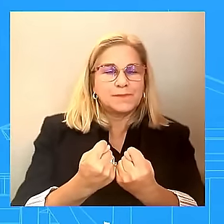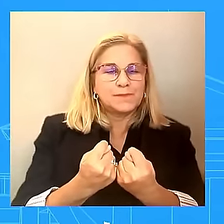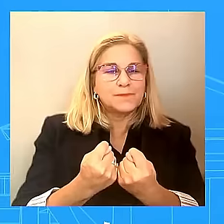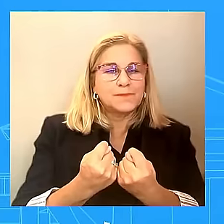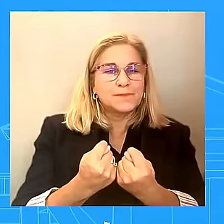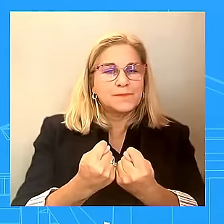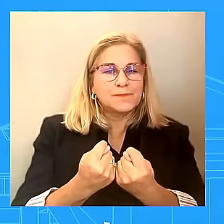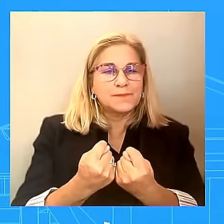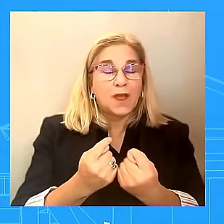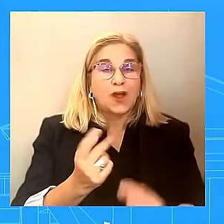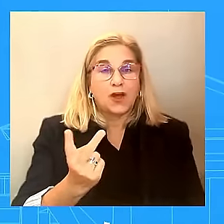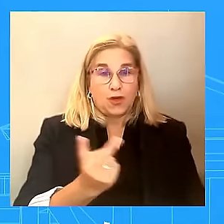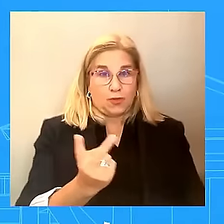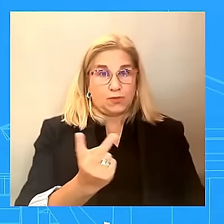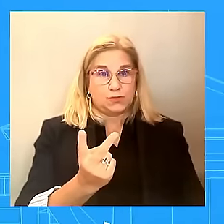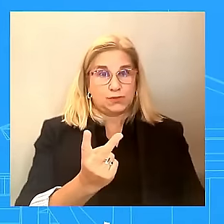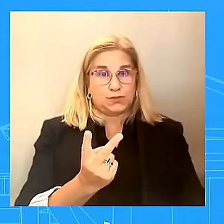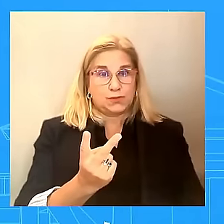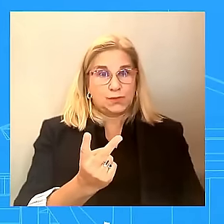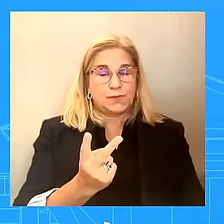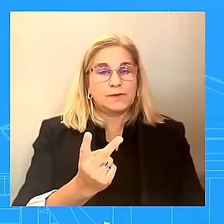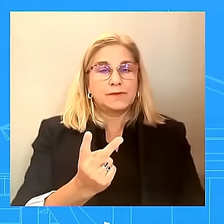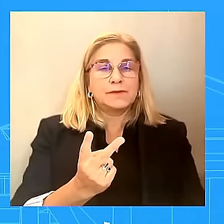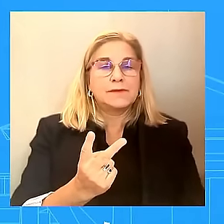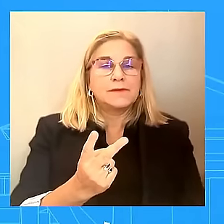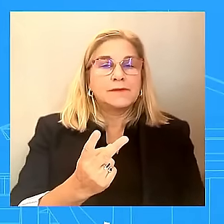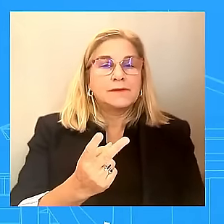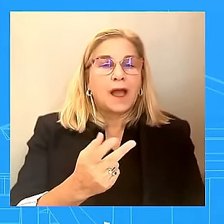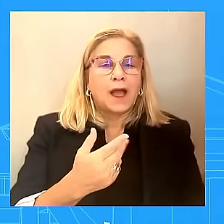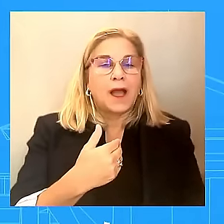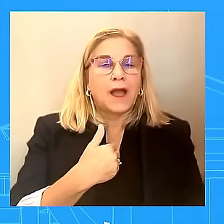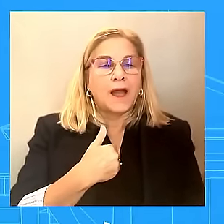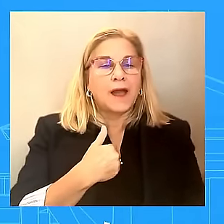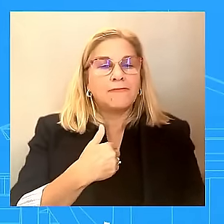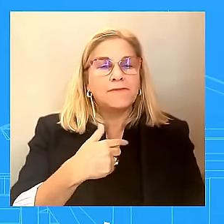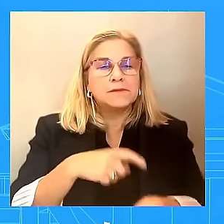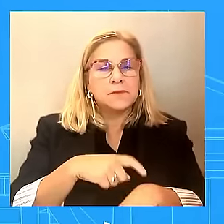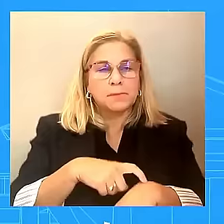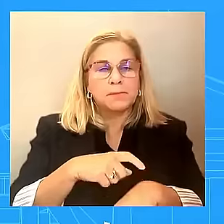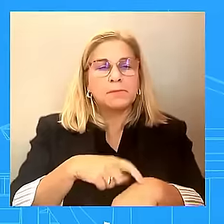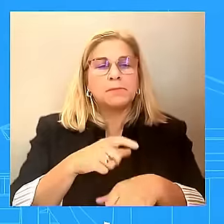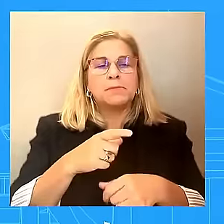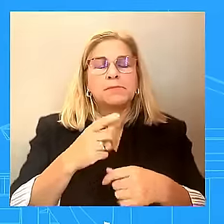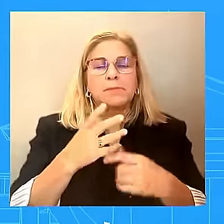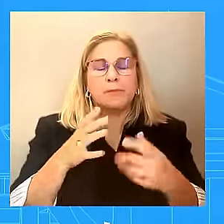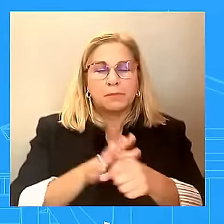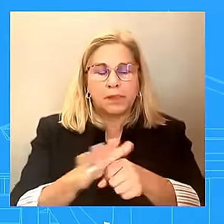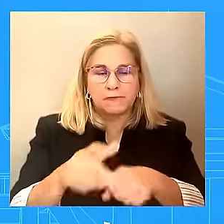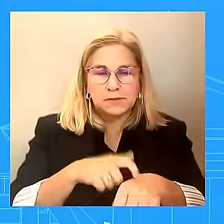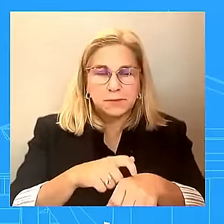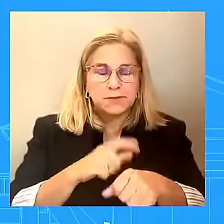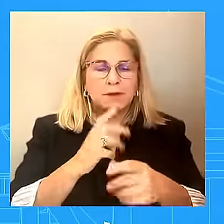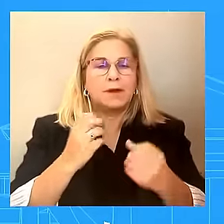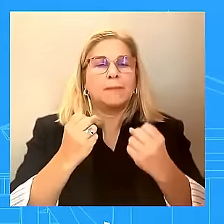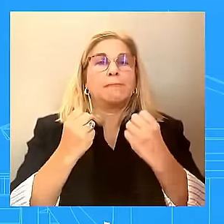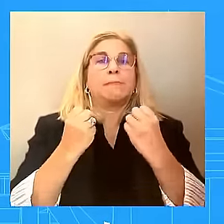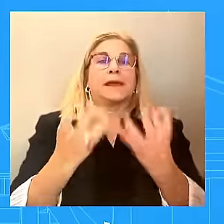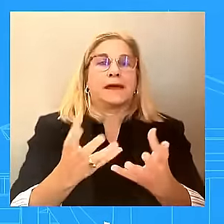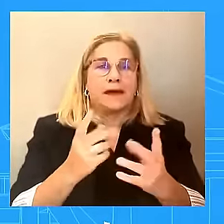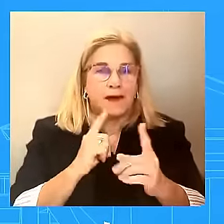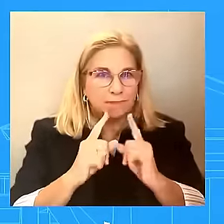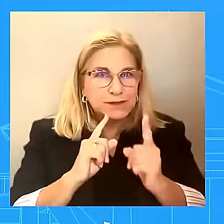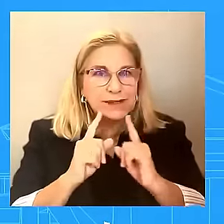as a conversation between the Prime Minister and the President. I just don't have anything to preview at this time. a question on Ukraine. His approval today